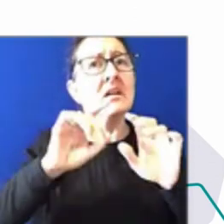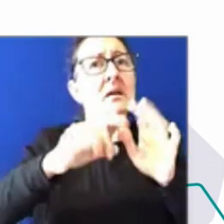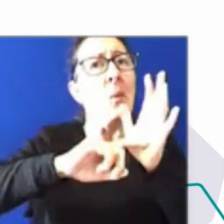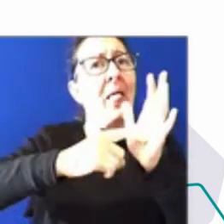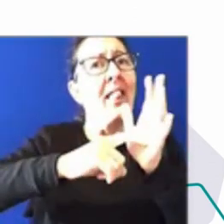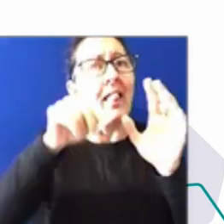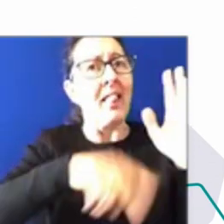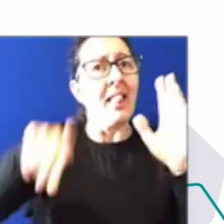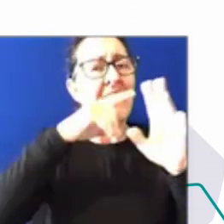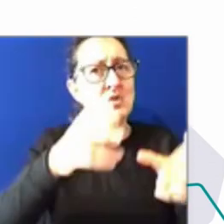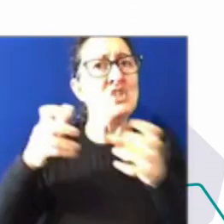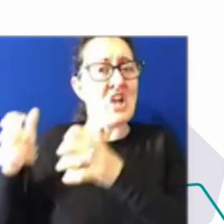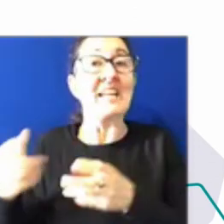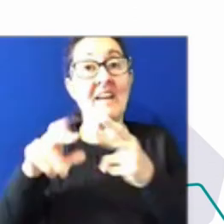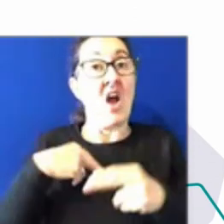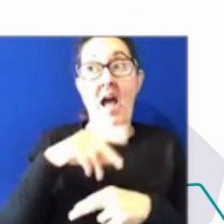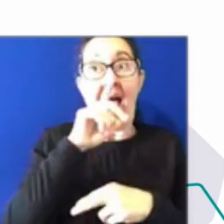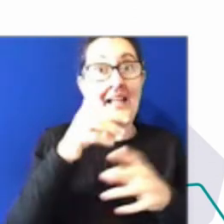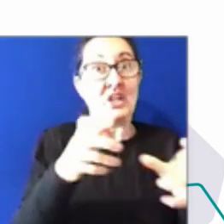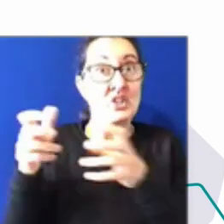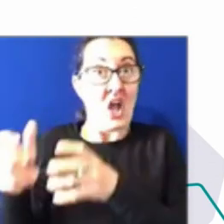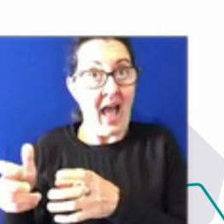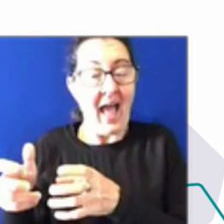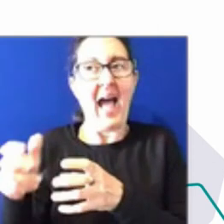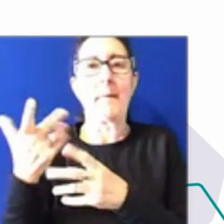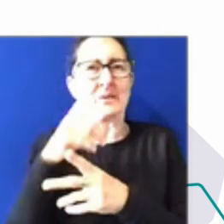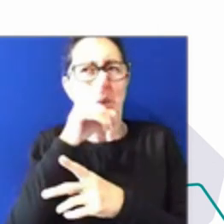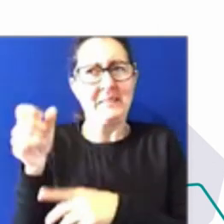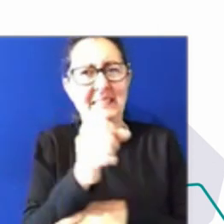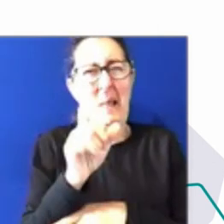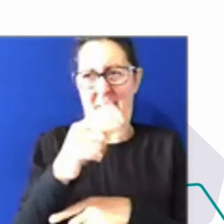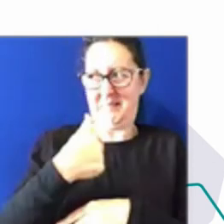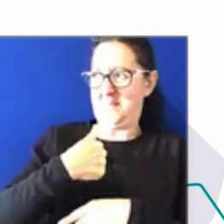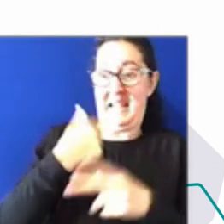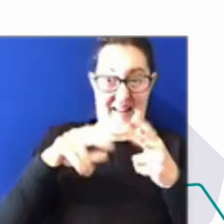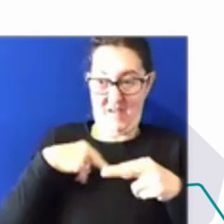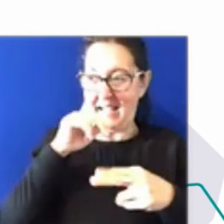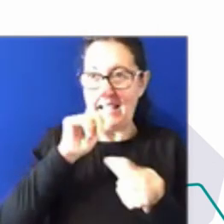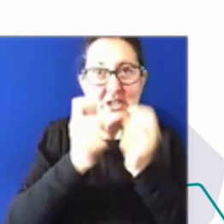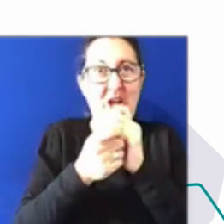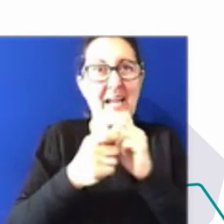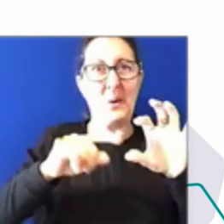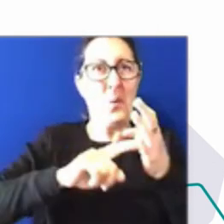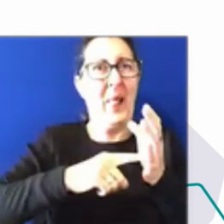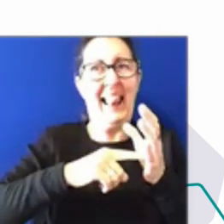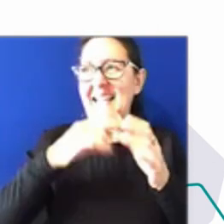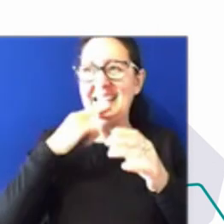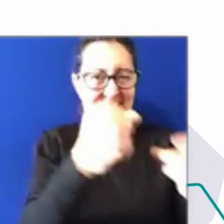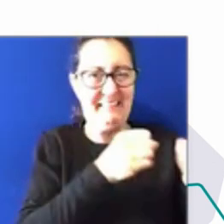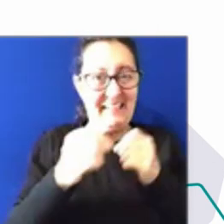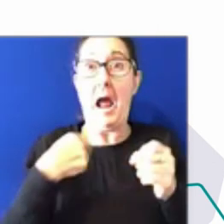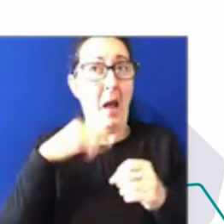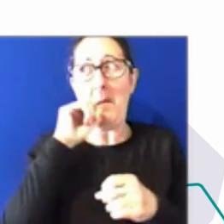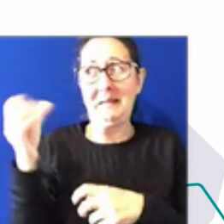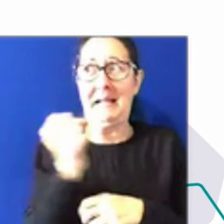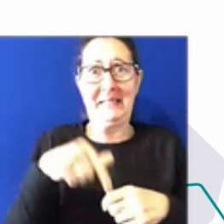I had to change a tyre, I wouldn't be in my role either. So I think just doing a lot of work, looking at those real basic things